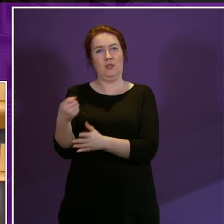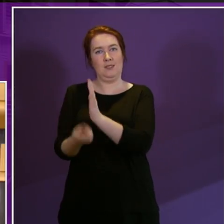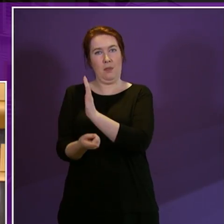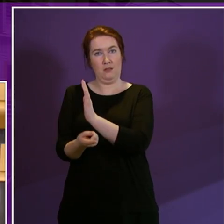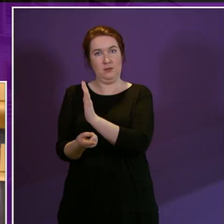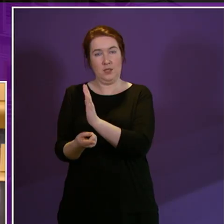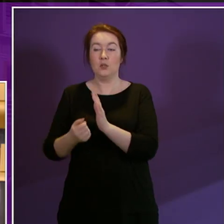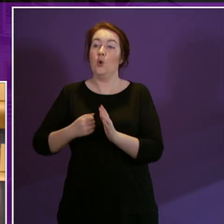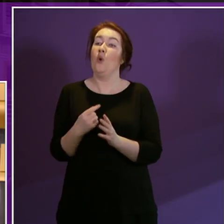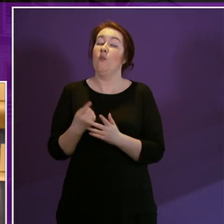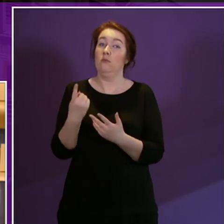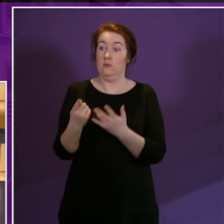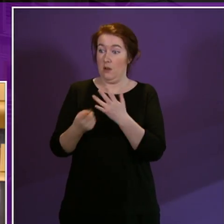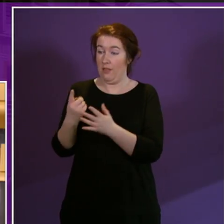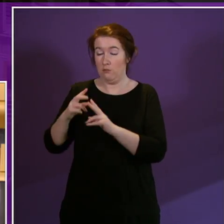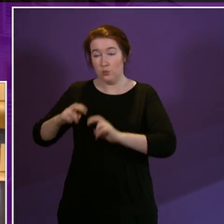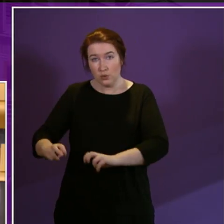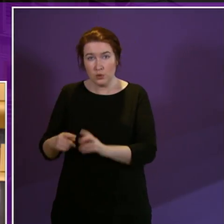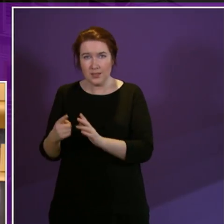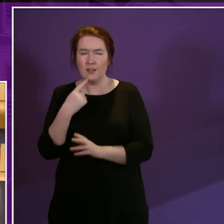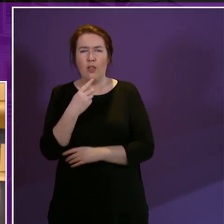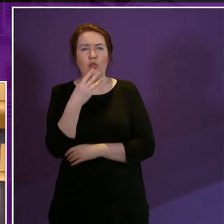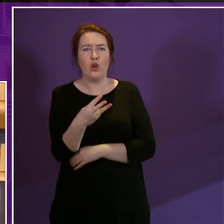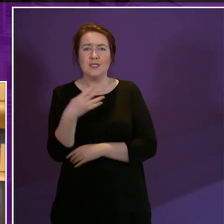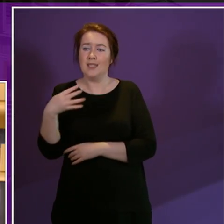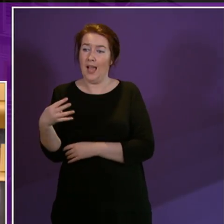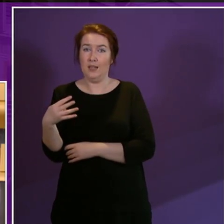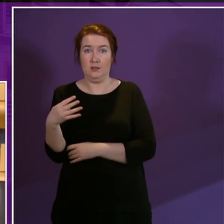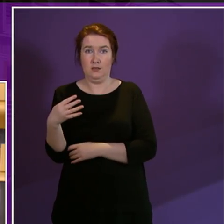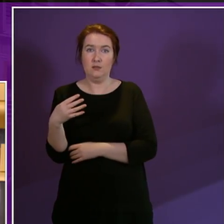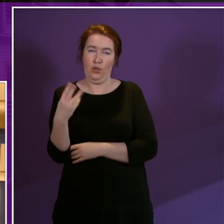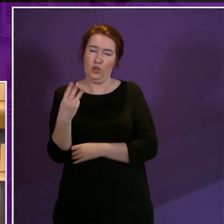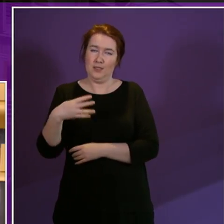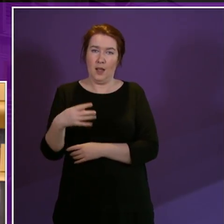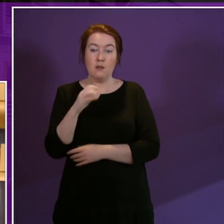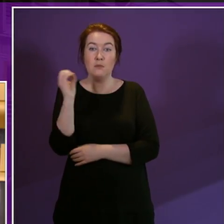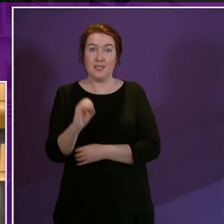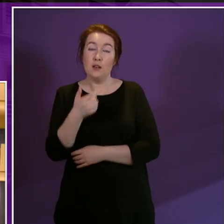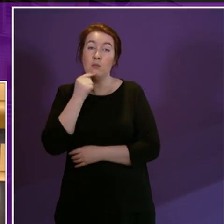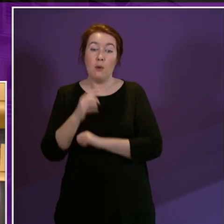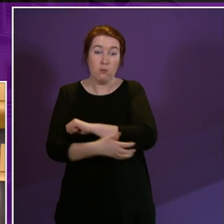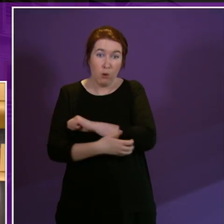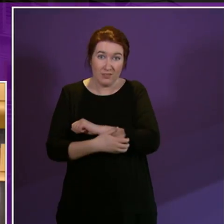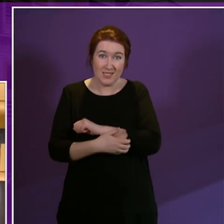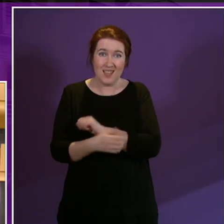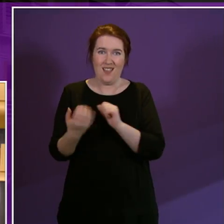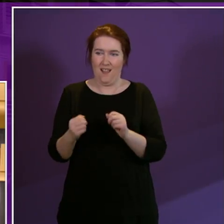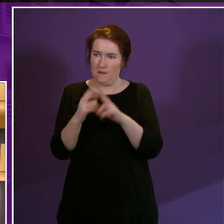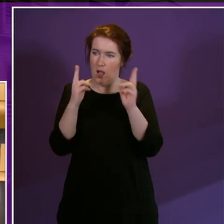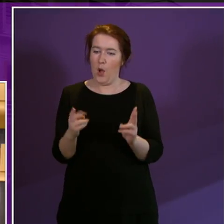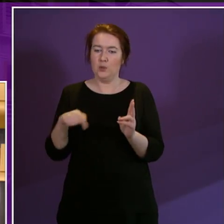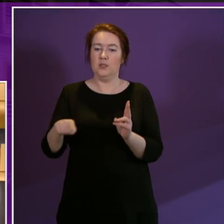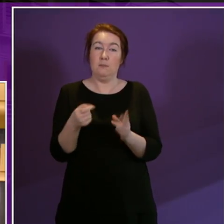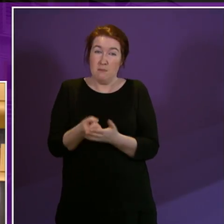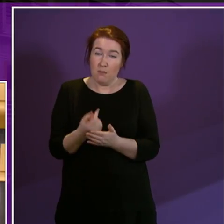that assessment, saying that 39% of people in poverty live in a household with at least one disabled person.